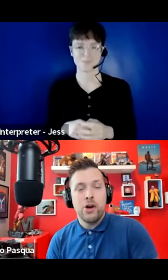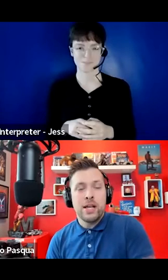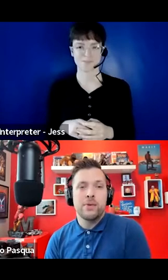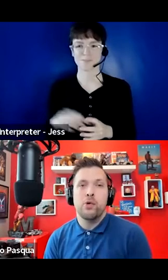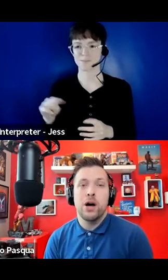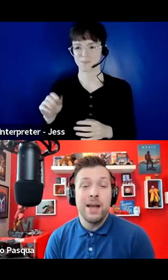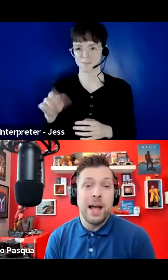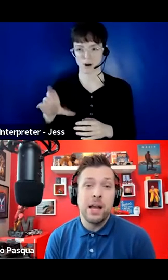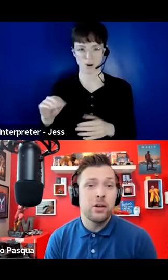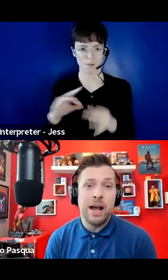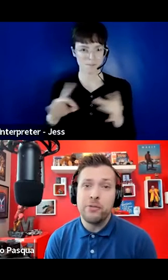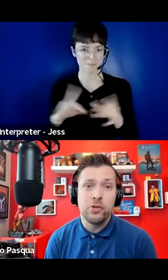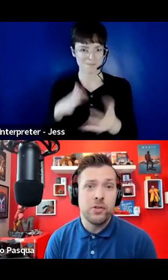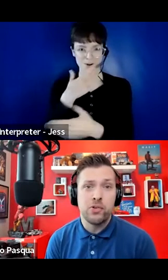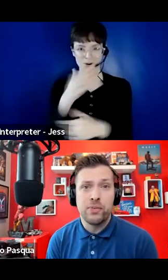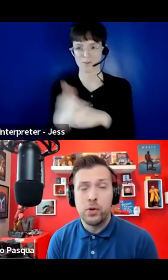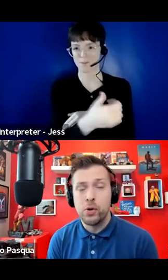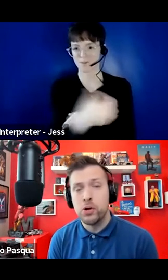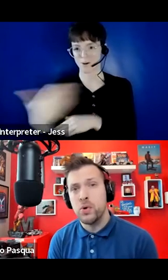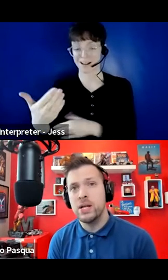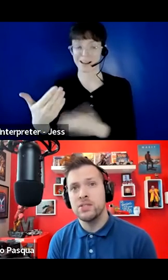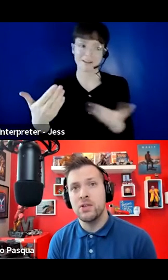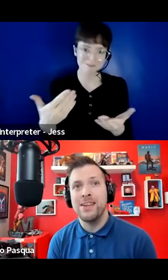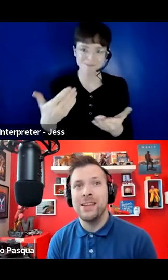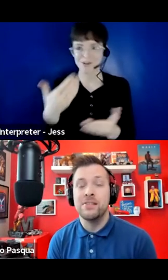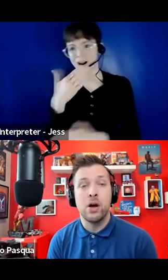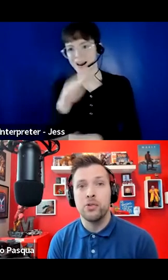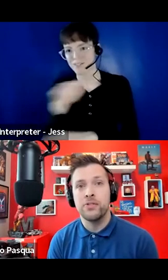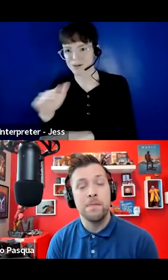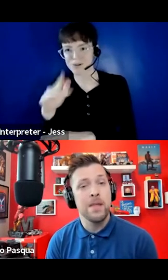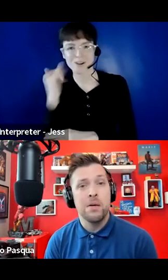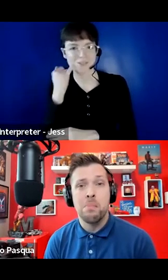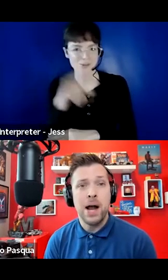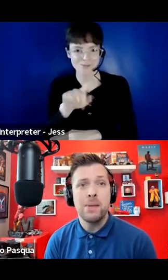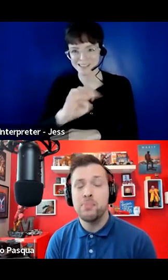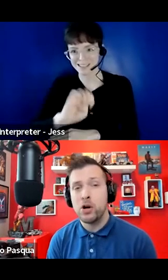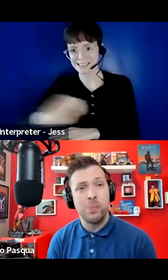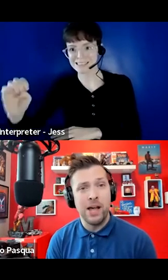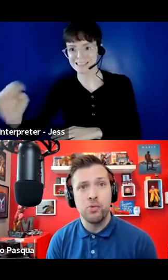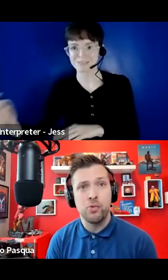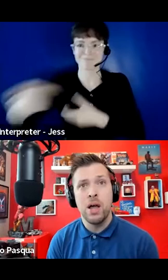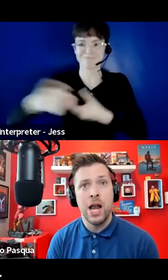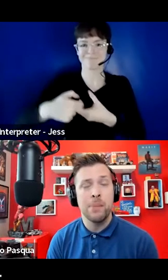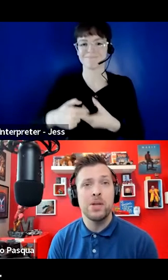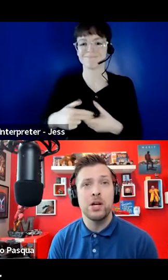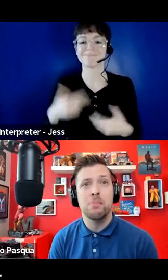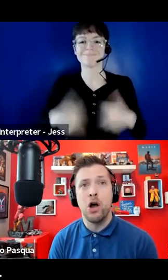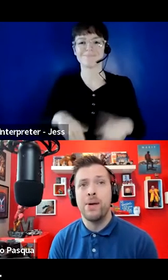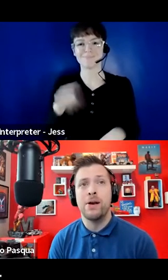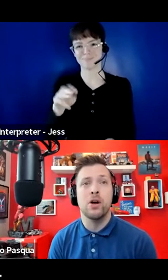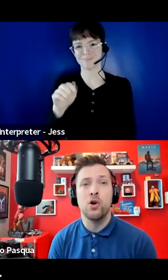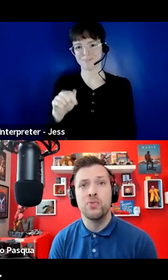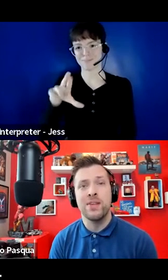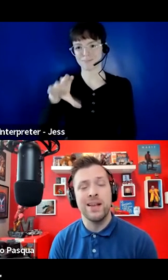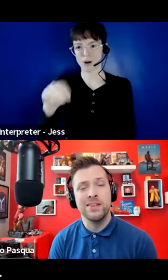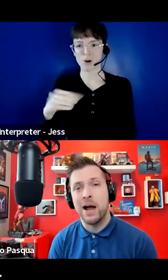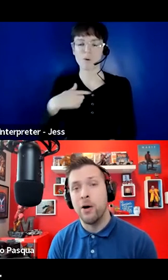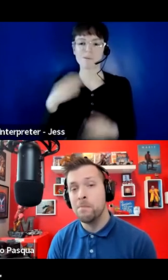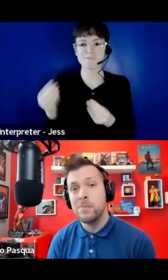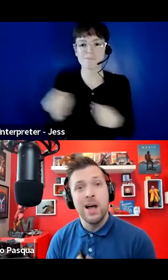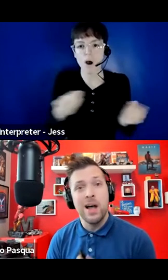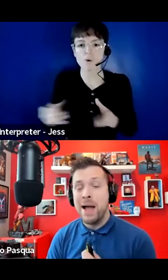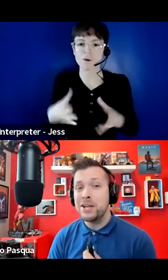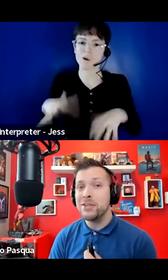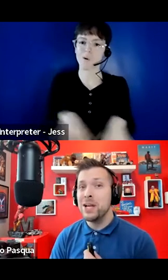Good morning, everyone, and good afternoon to those of you who are joining us on the East Coast. My name is Marco Pascua, and I'm going to be your moderator and host for the next